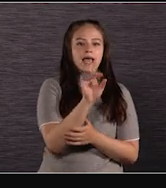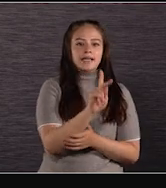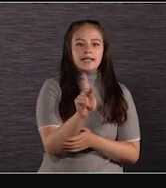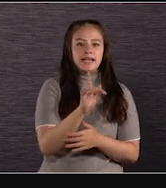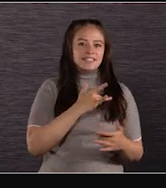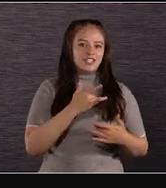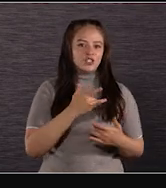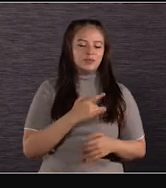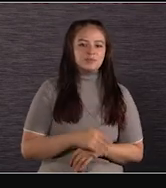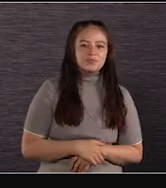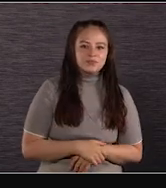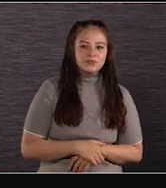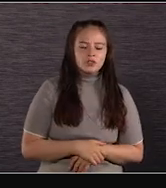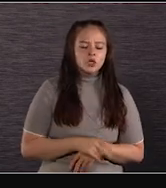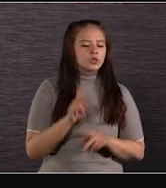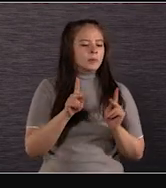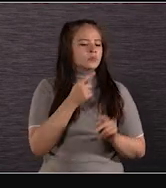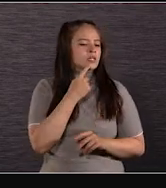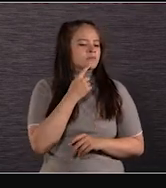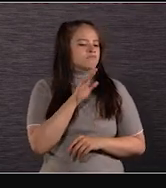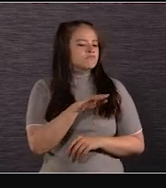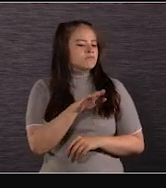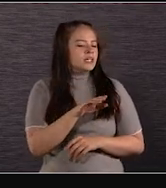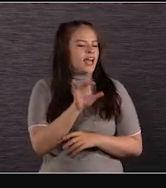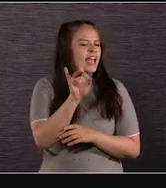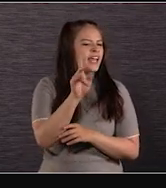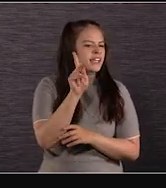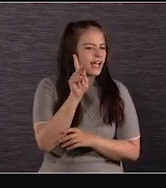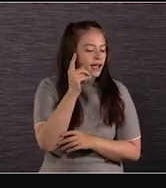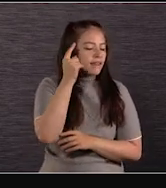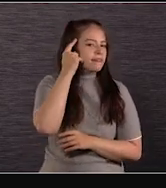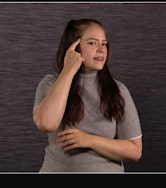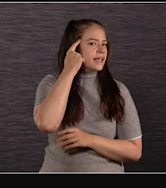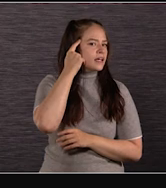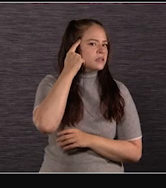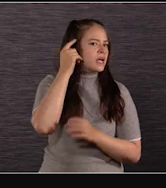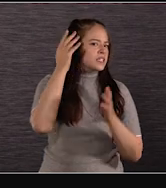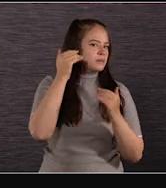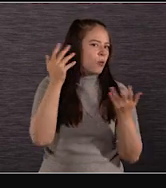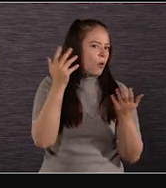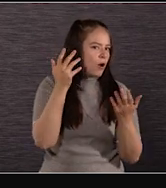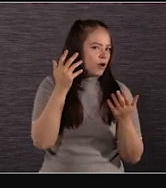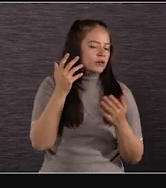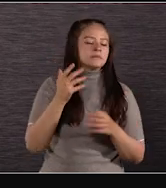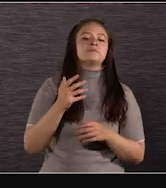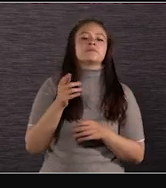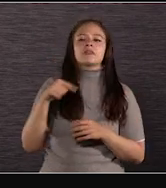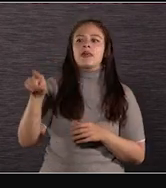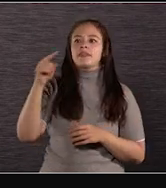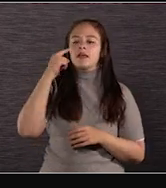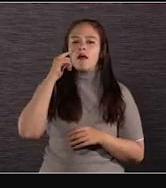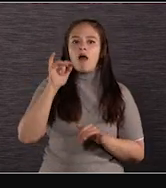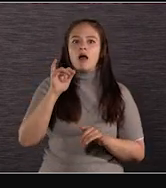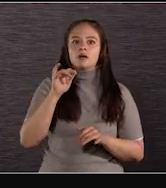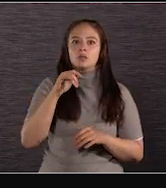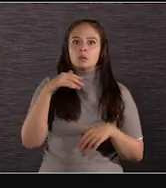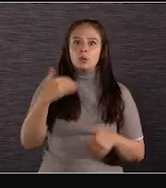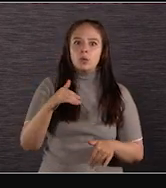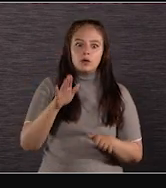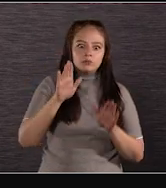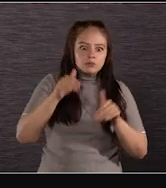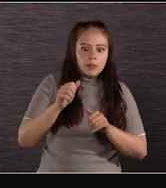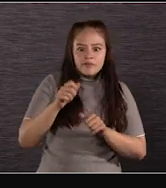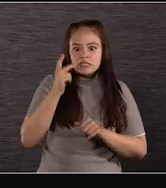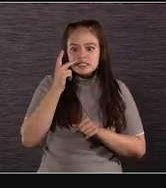So when people say 8K, I think what we're always expecting is a very hyper-digital look, like seeing